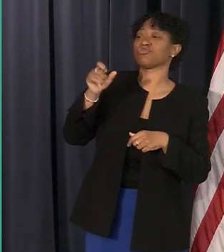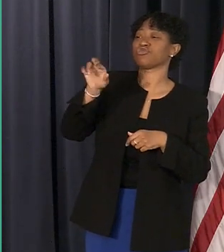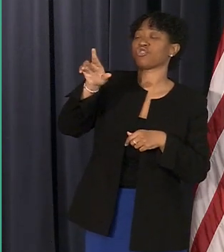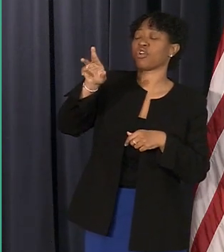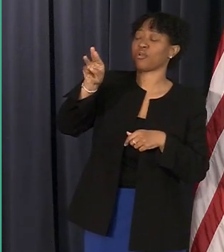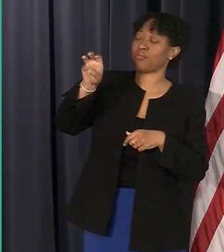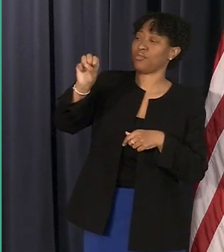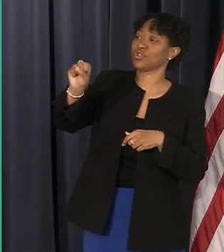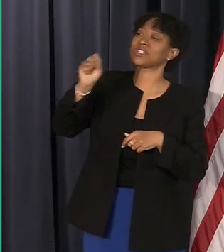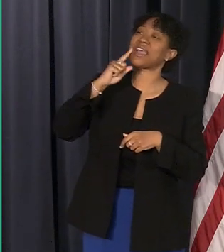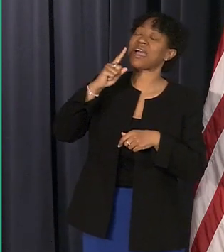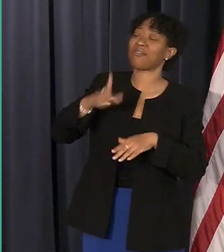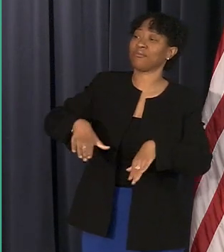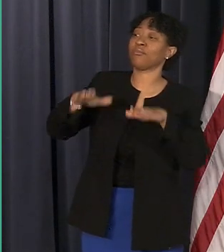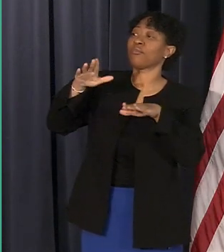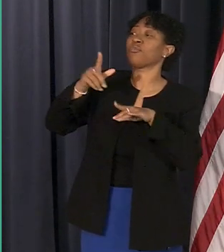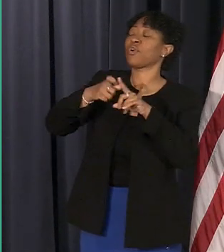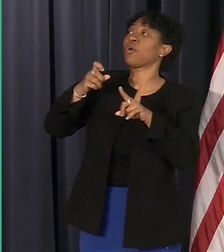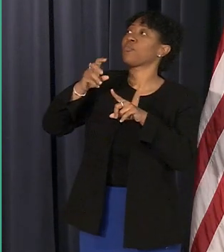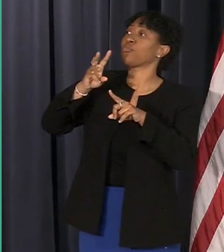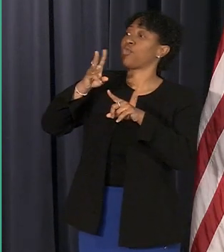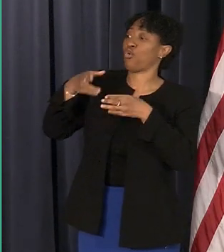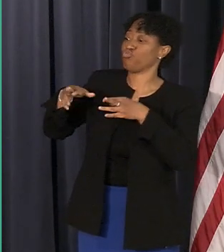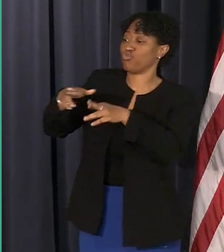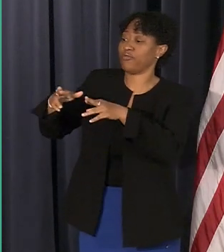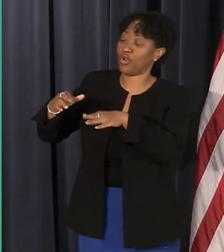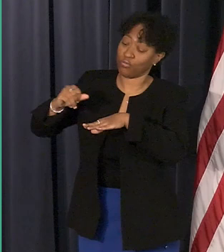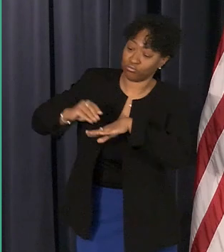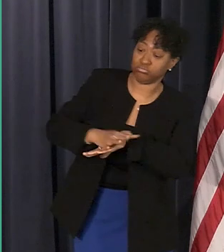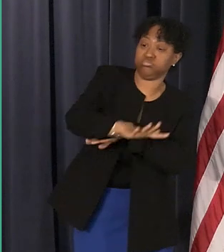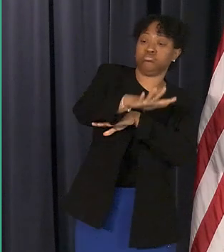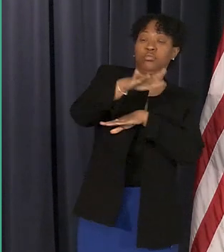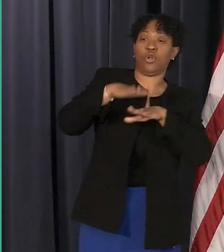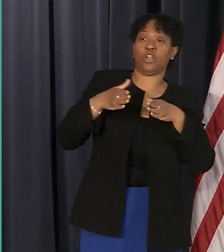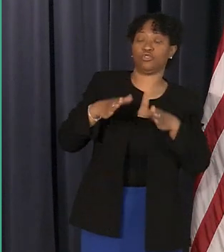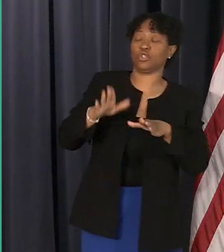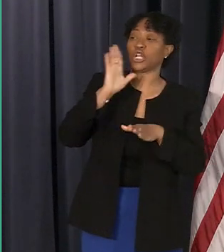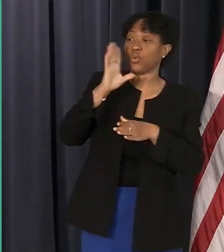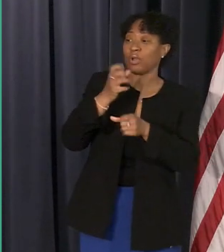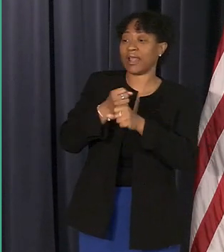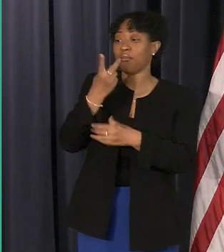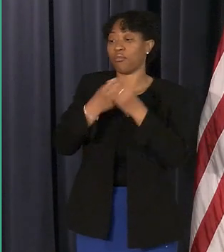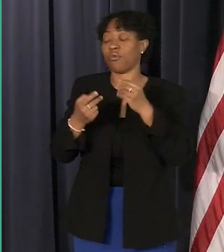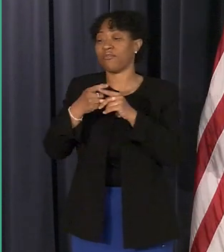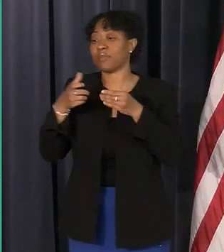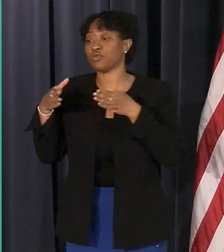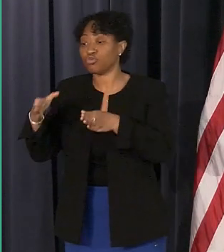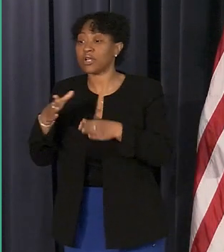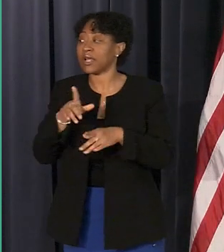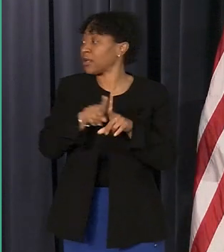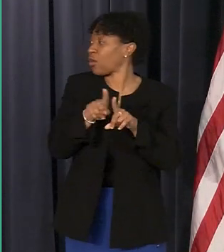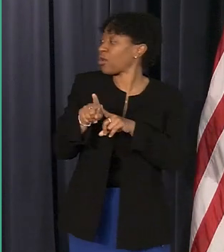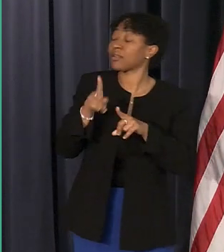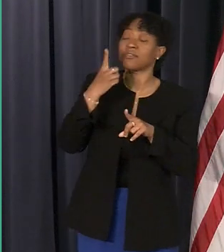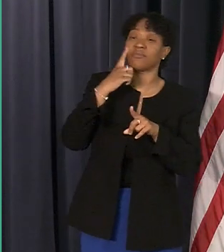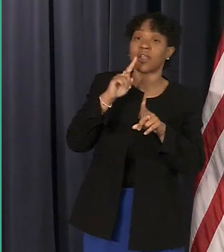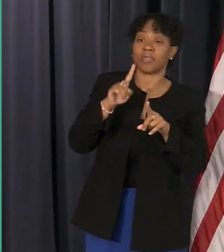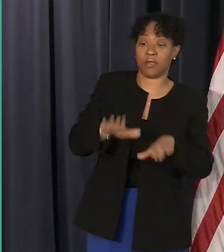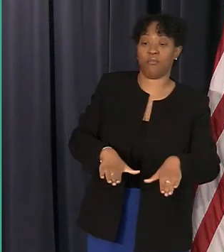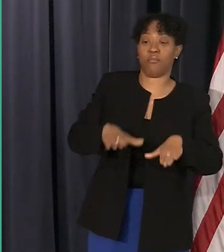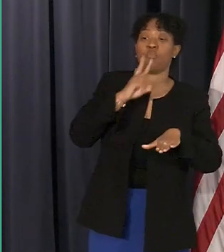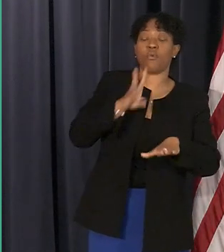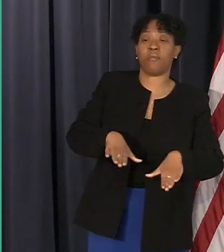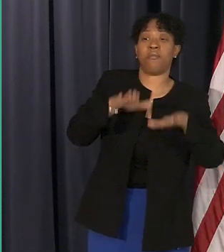river onto the street so you've got a different situation there they've been hit uh both from the street and from the the backups in the